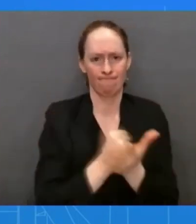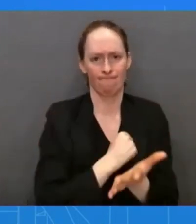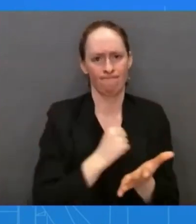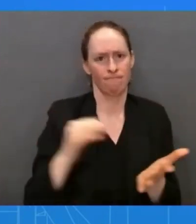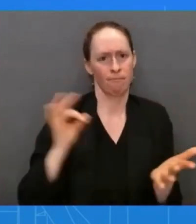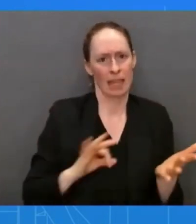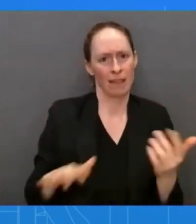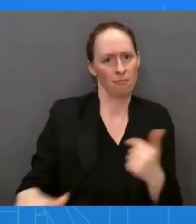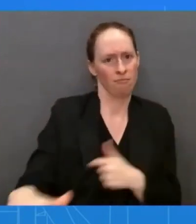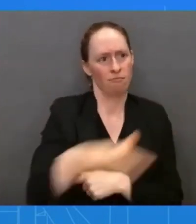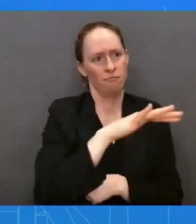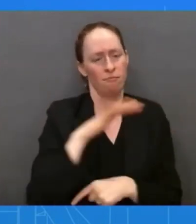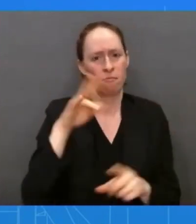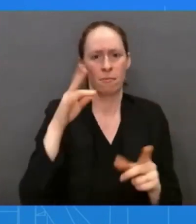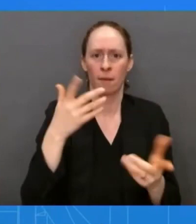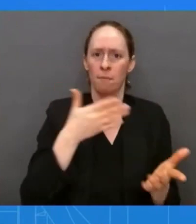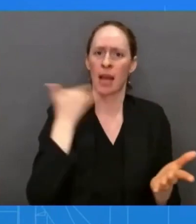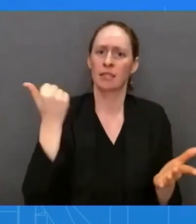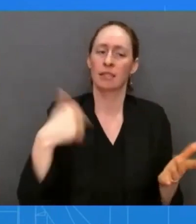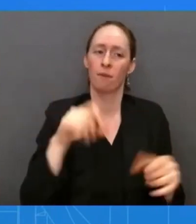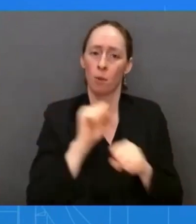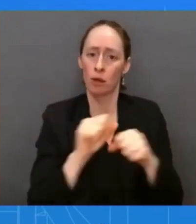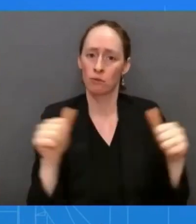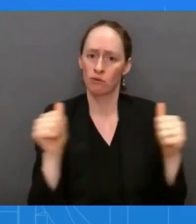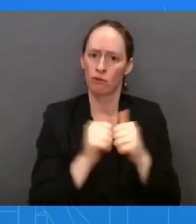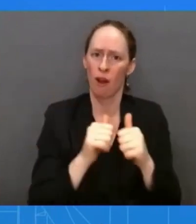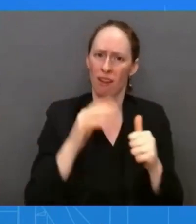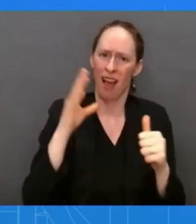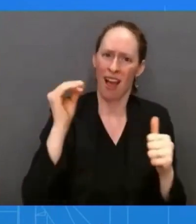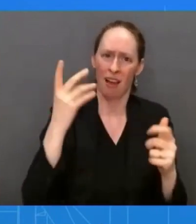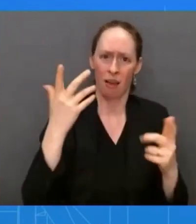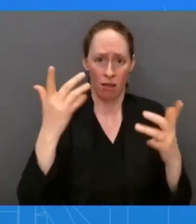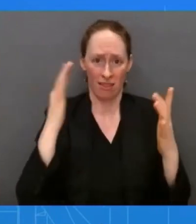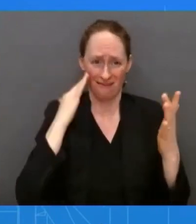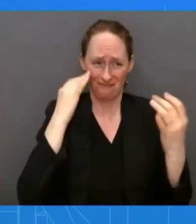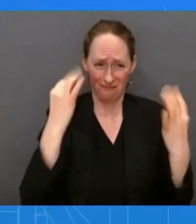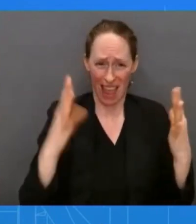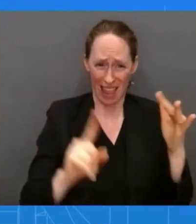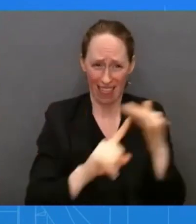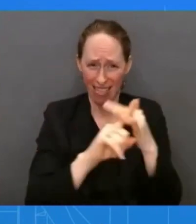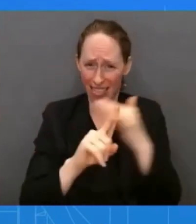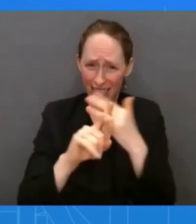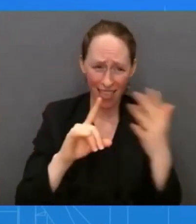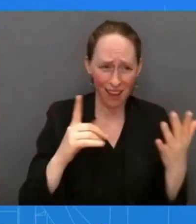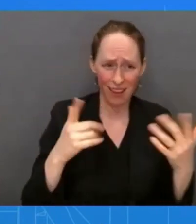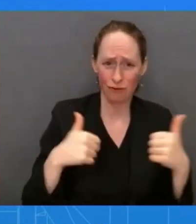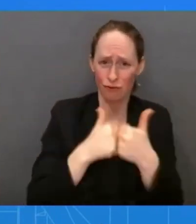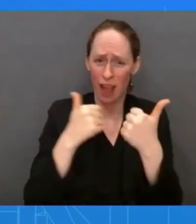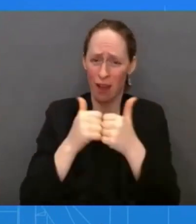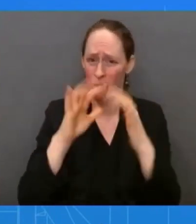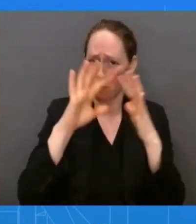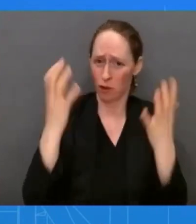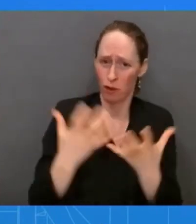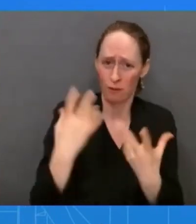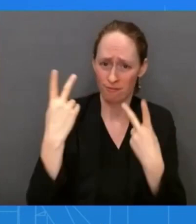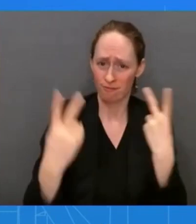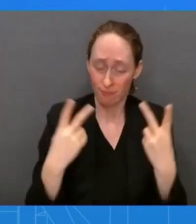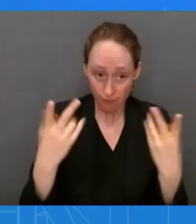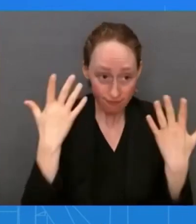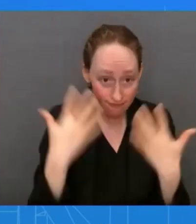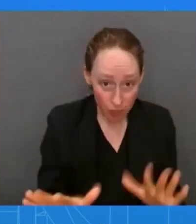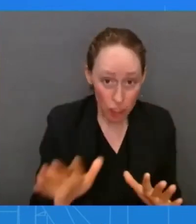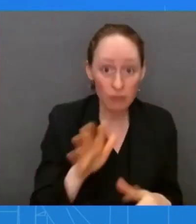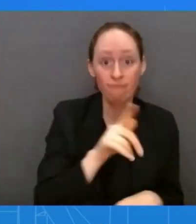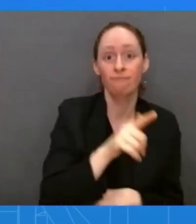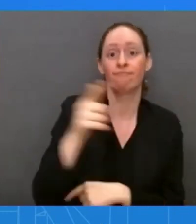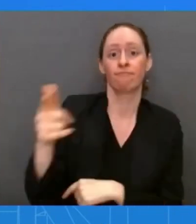challenges we face. President Biden and Prime Minister Trudeau will then participate in a press conference. Later tomorrow – or Friday evening, the President and First